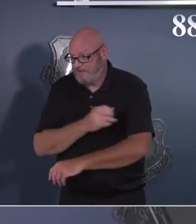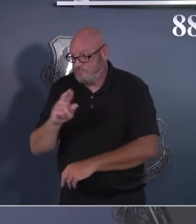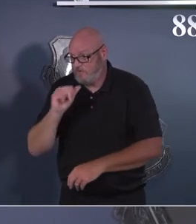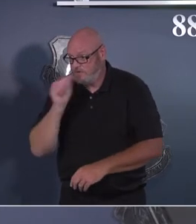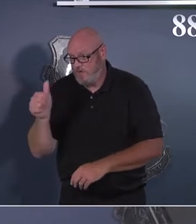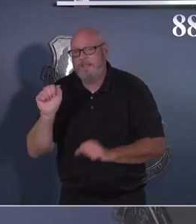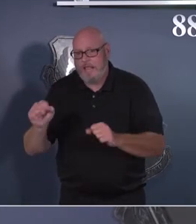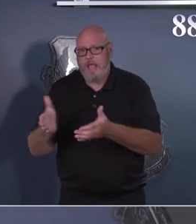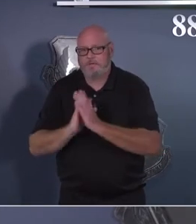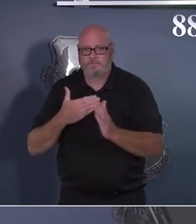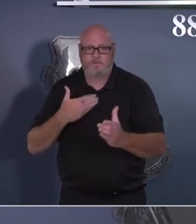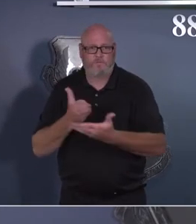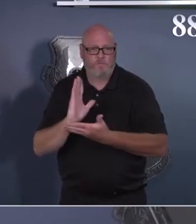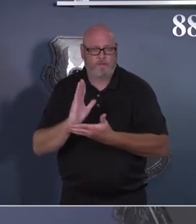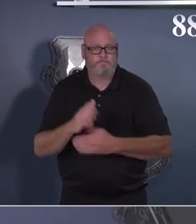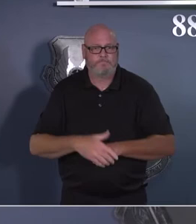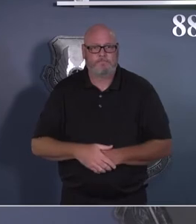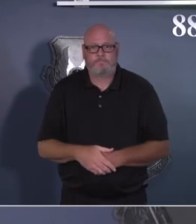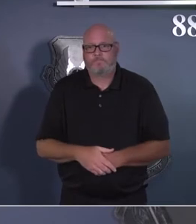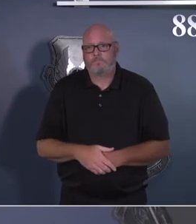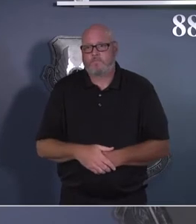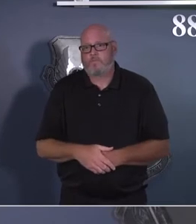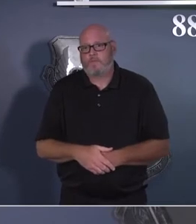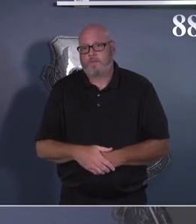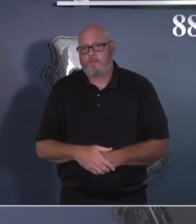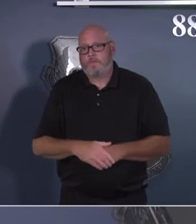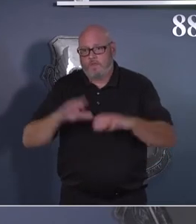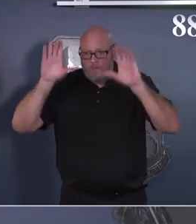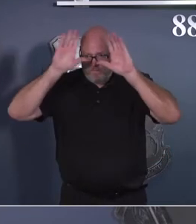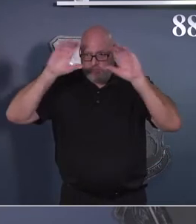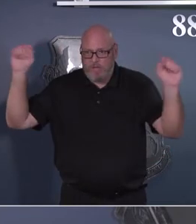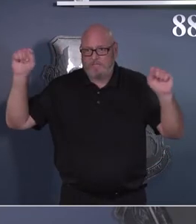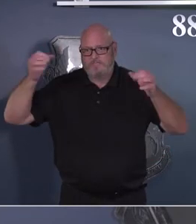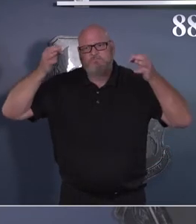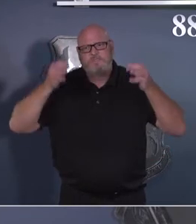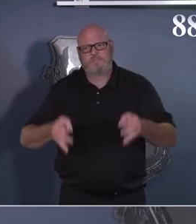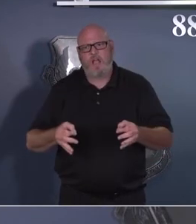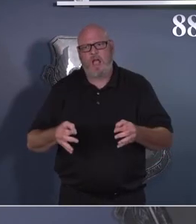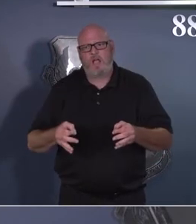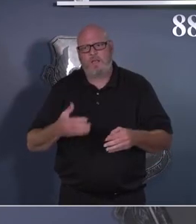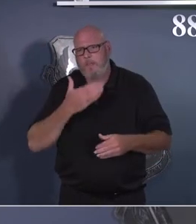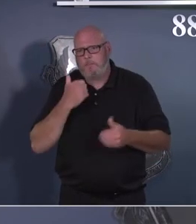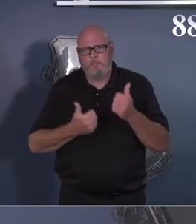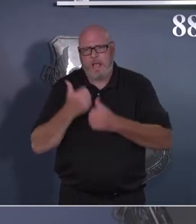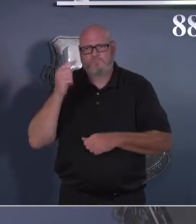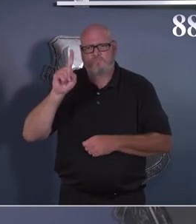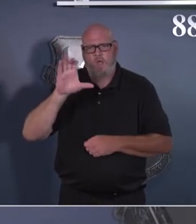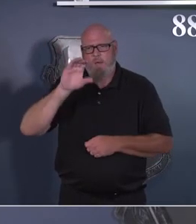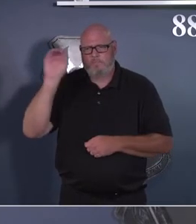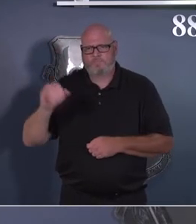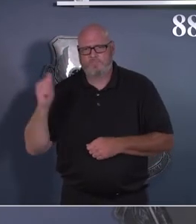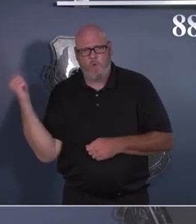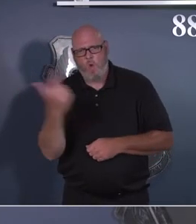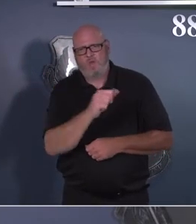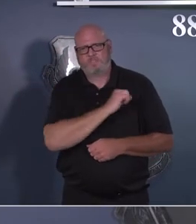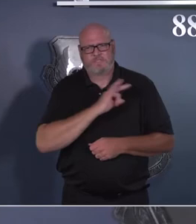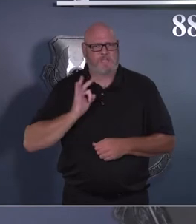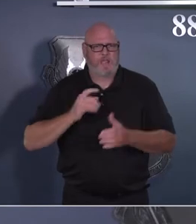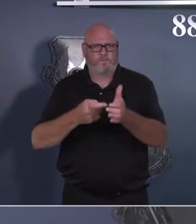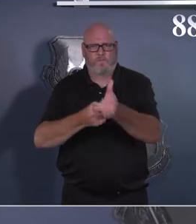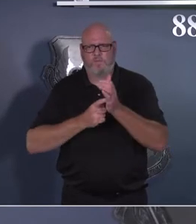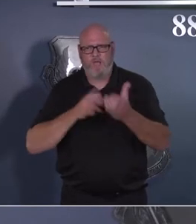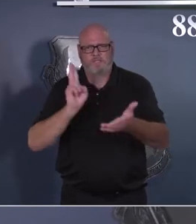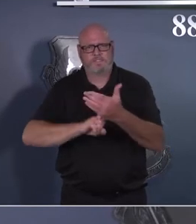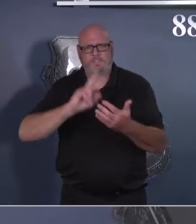that. And then the president said, hey, we're going to do 100 percent attestation or confirmation where you sign a form